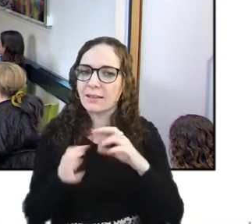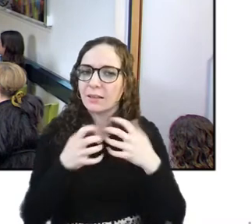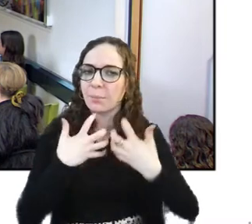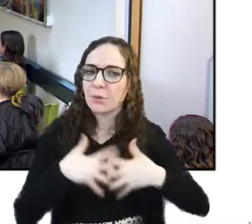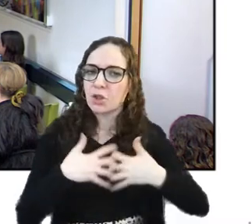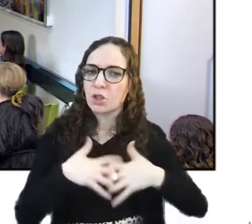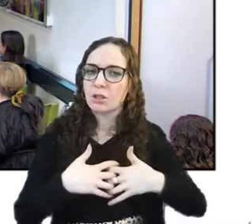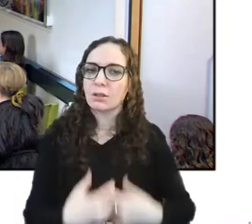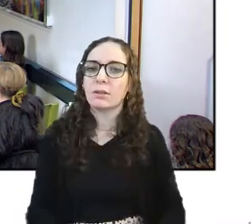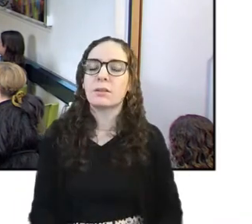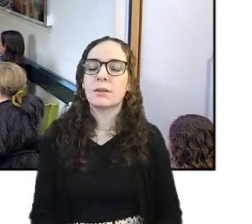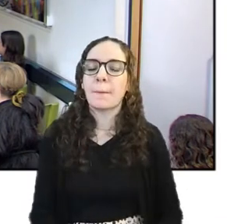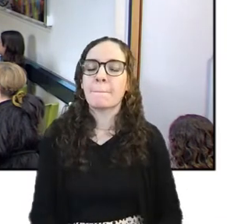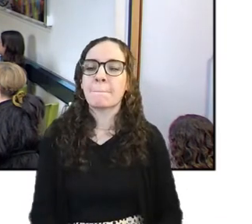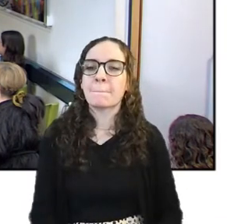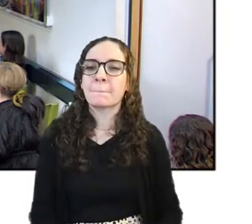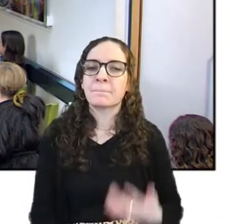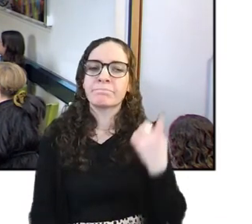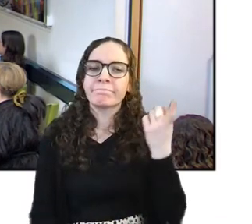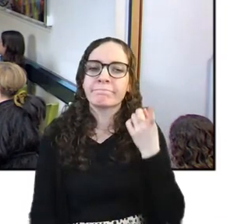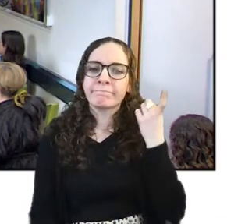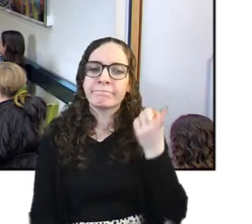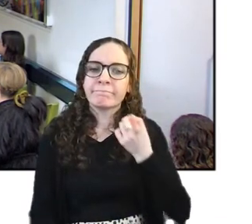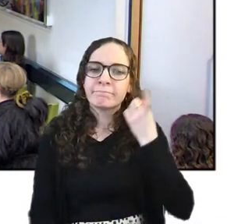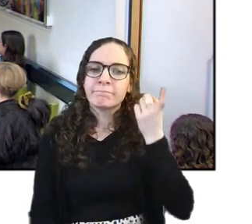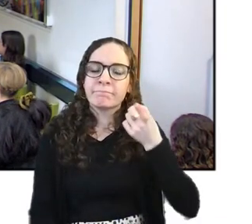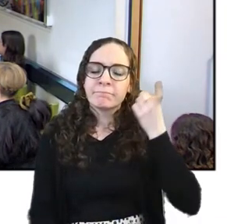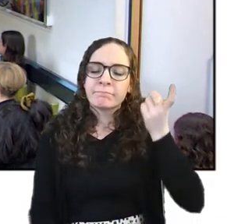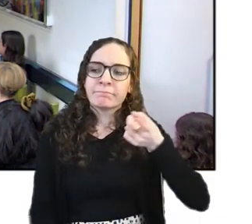i'm trying to think if i came across any